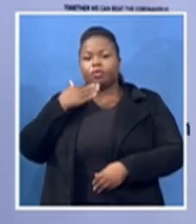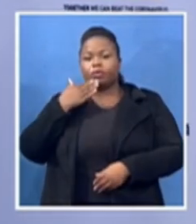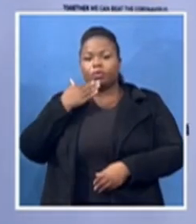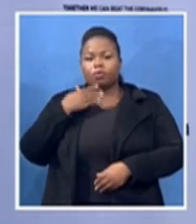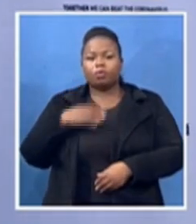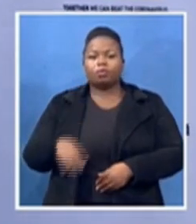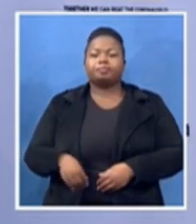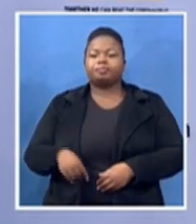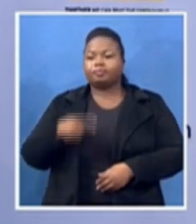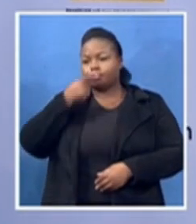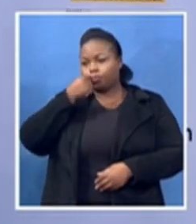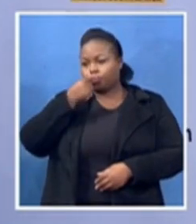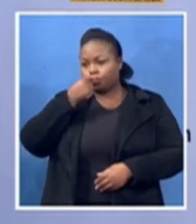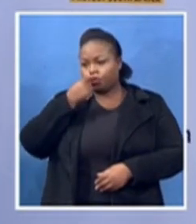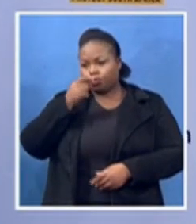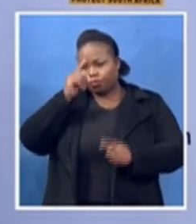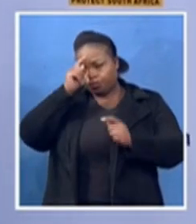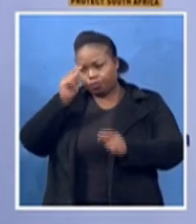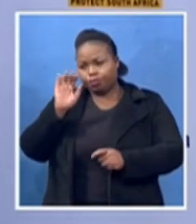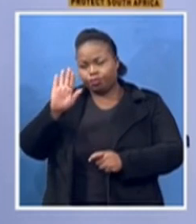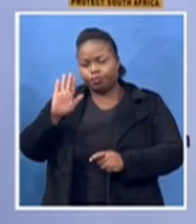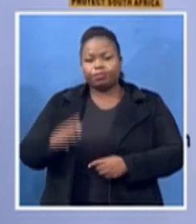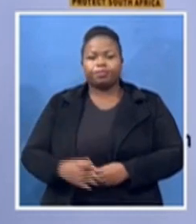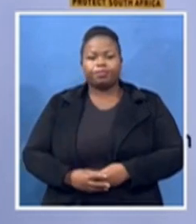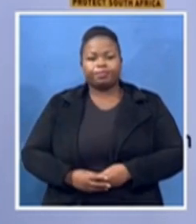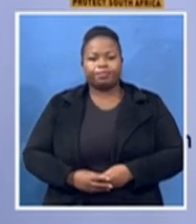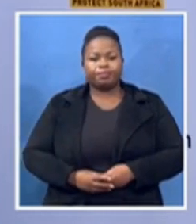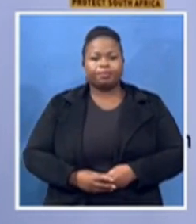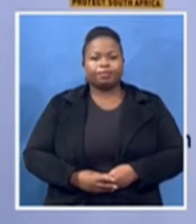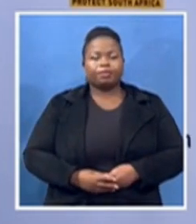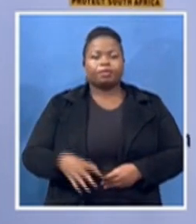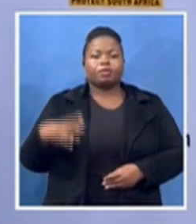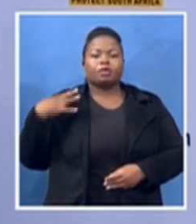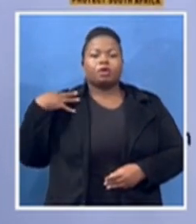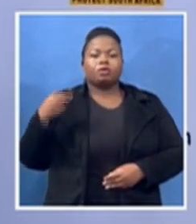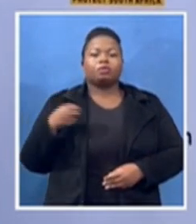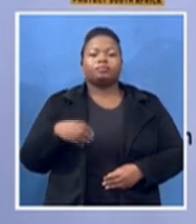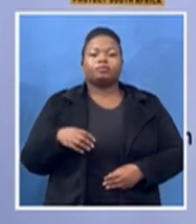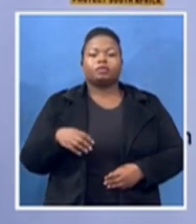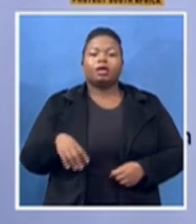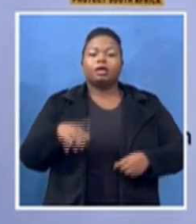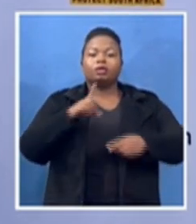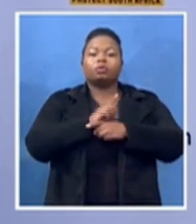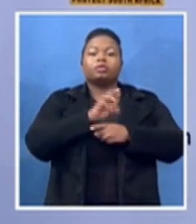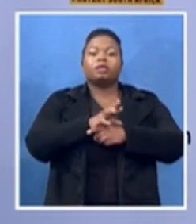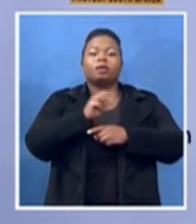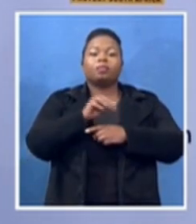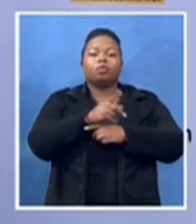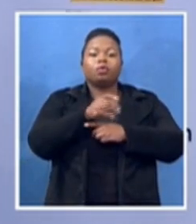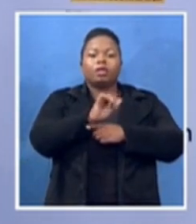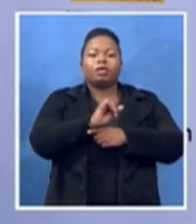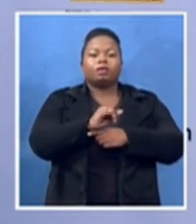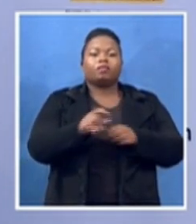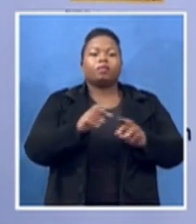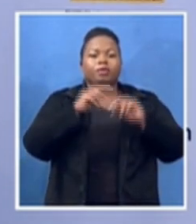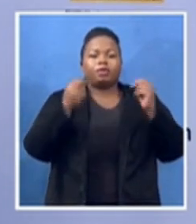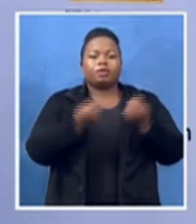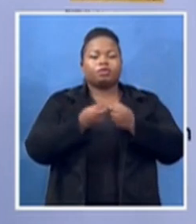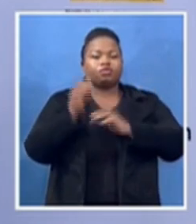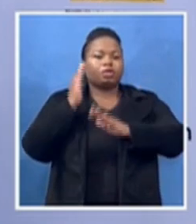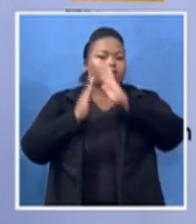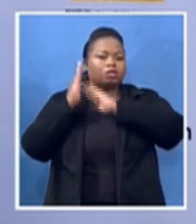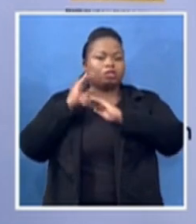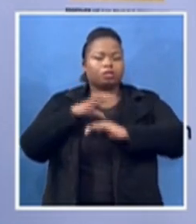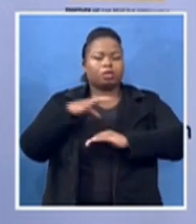dr molly the chair of national heritage council the ceo of national heritage council advocate